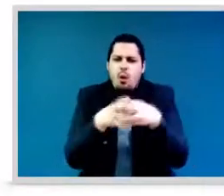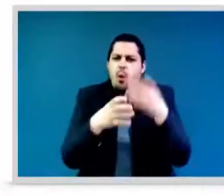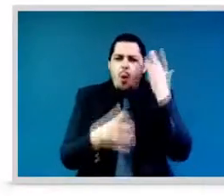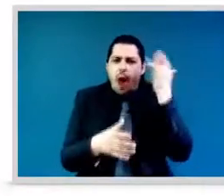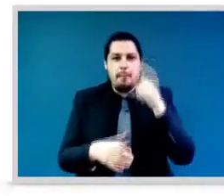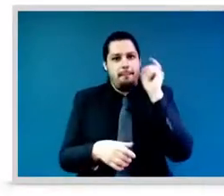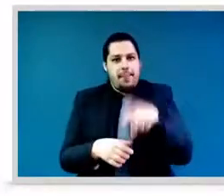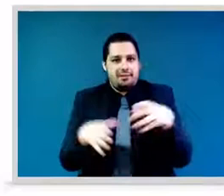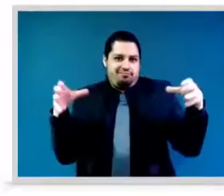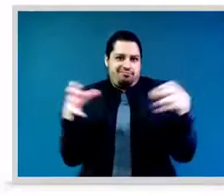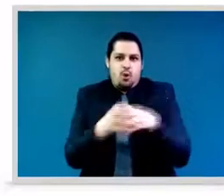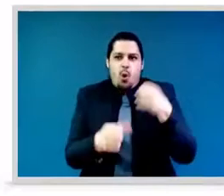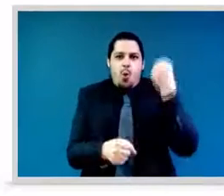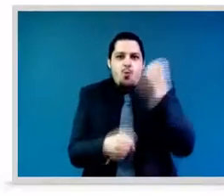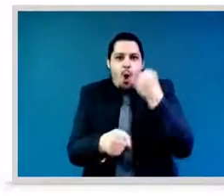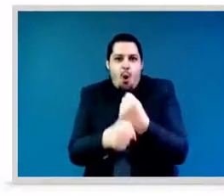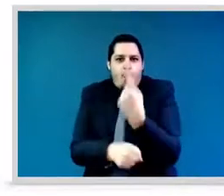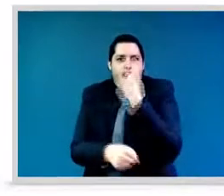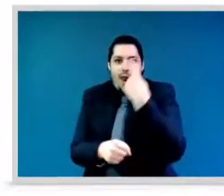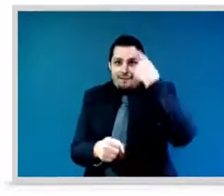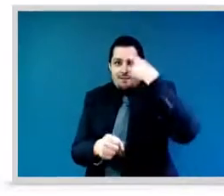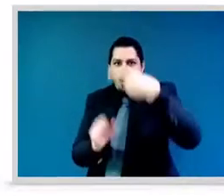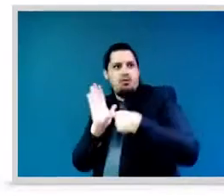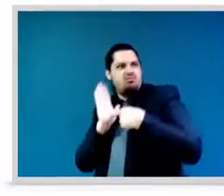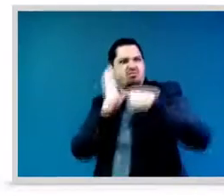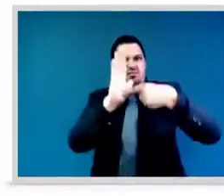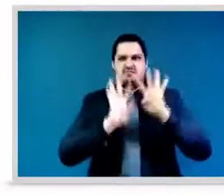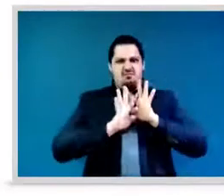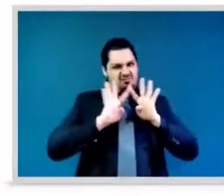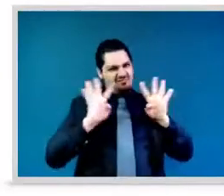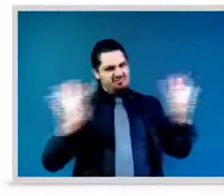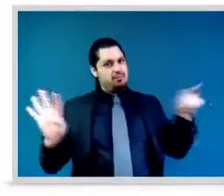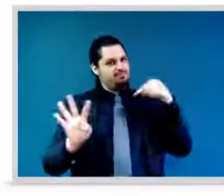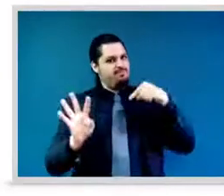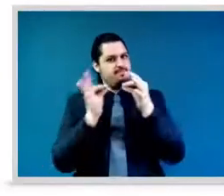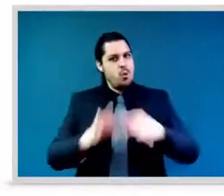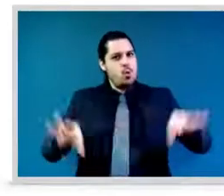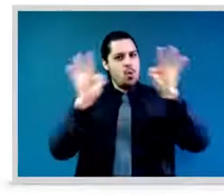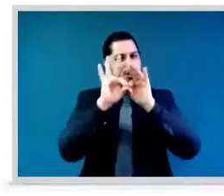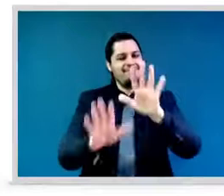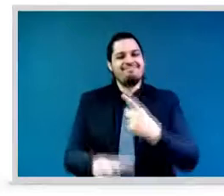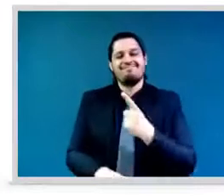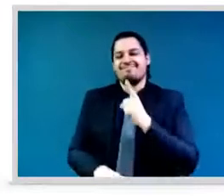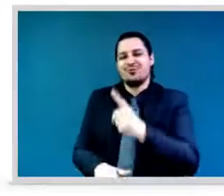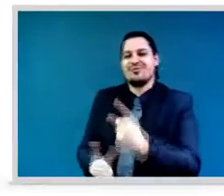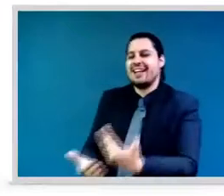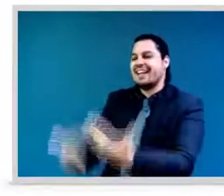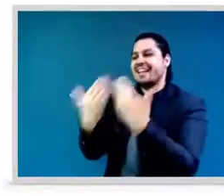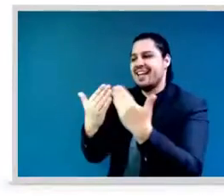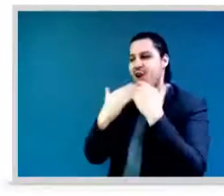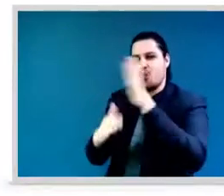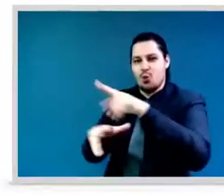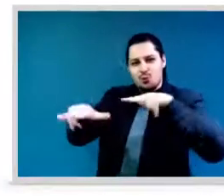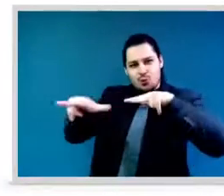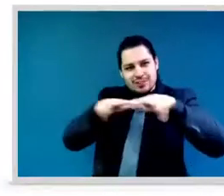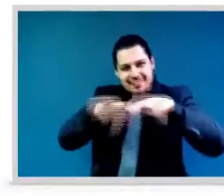Equality Forum so that more than half of the population gets seen. Because we are still having our issues shoved under the table. And